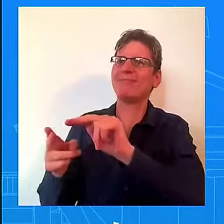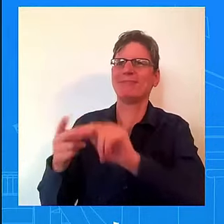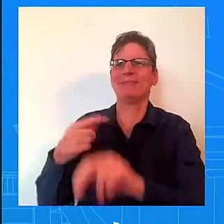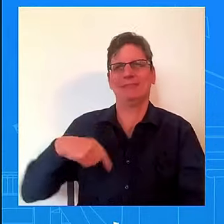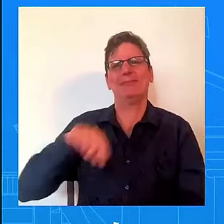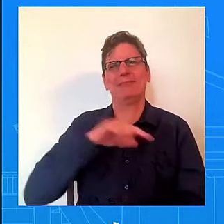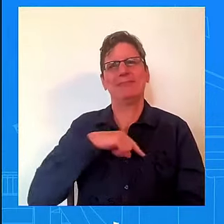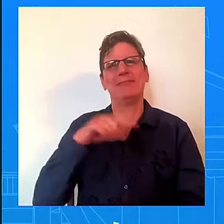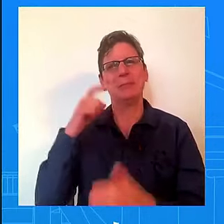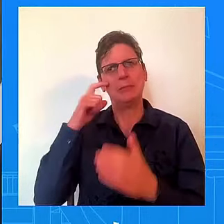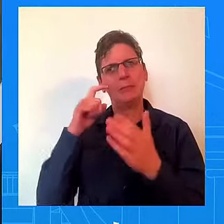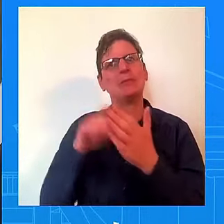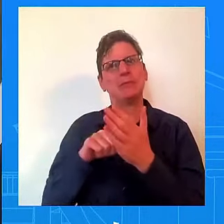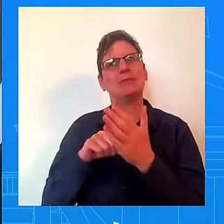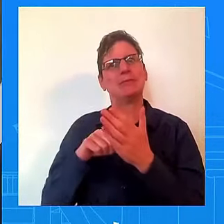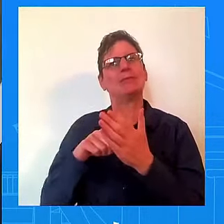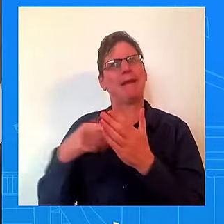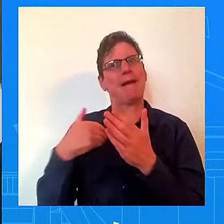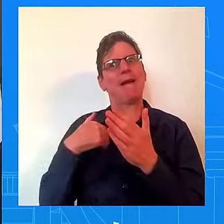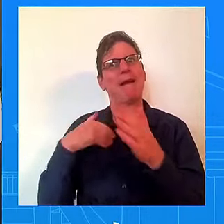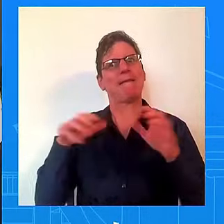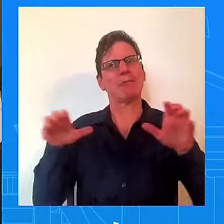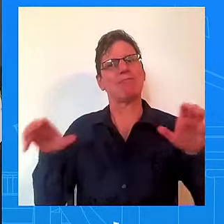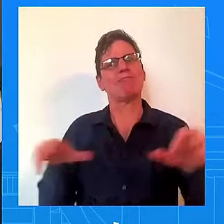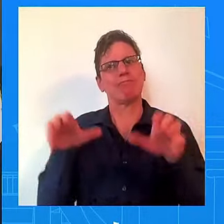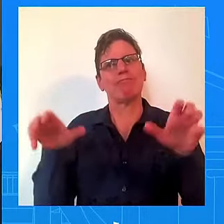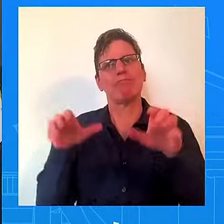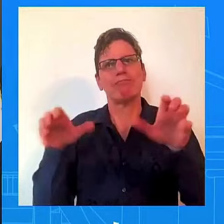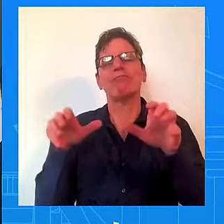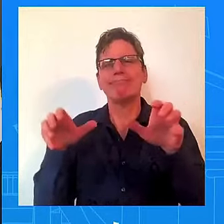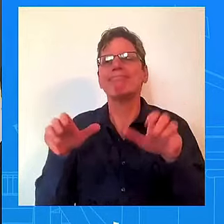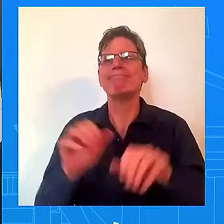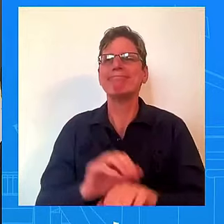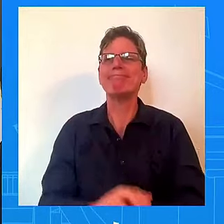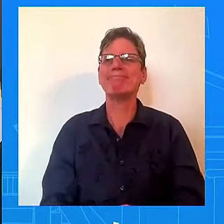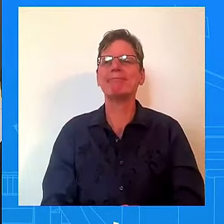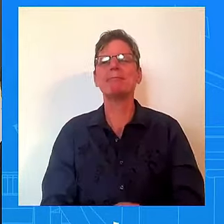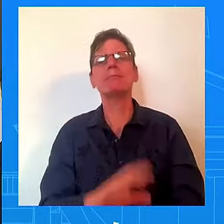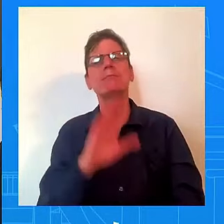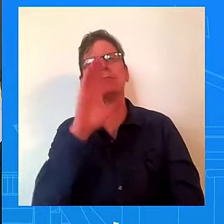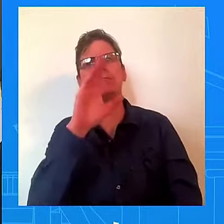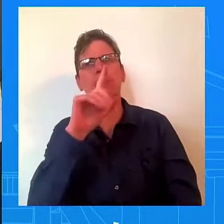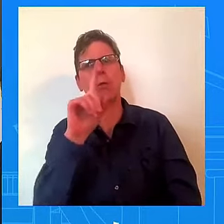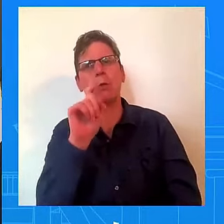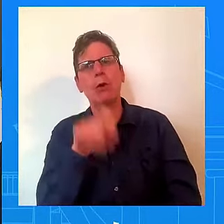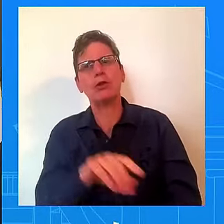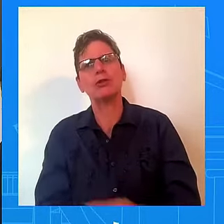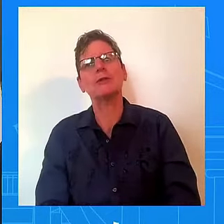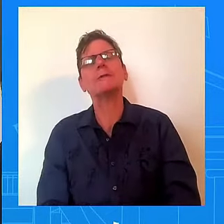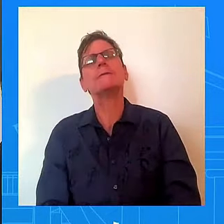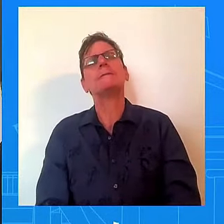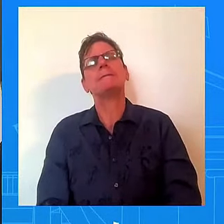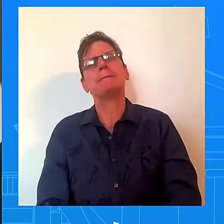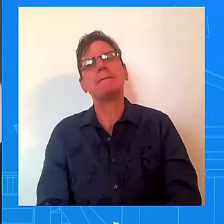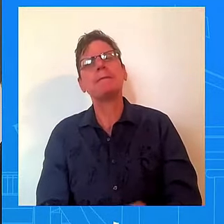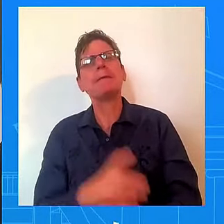topic. Yeah. It was striking, at least to me, to see the White House tweet out a photograph of the President yesterday meeting with